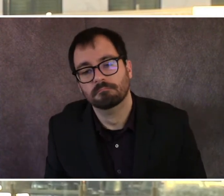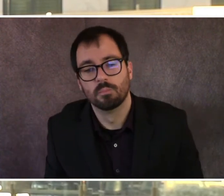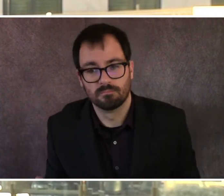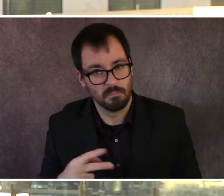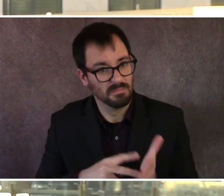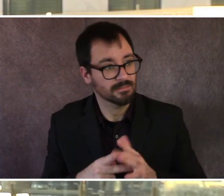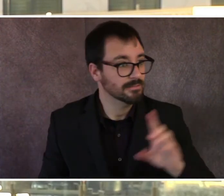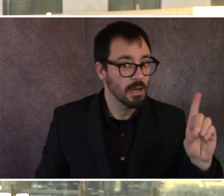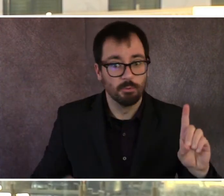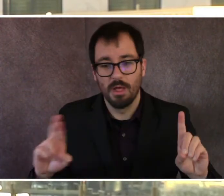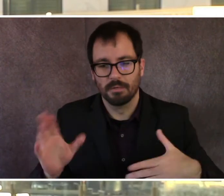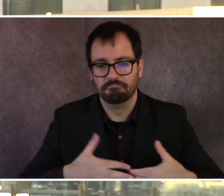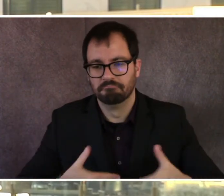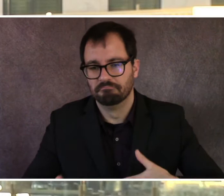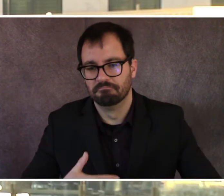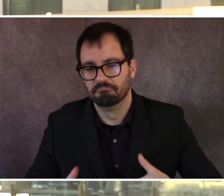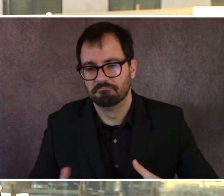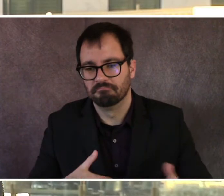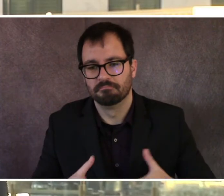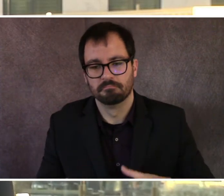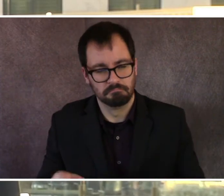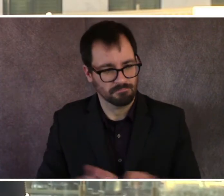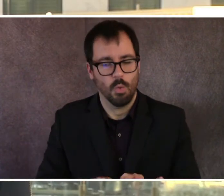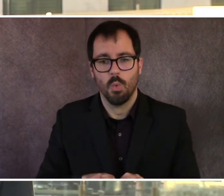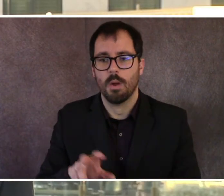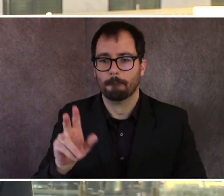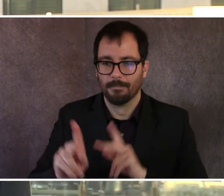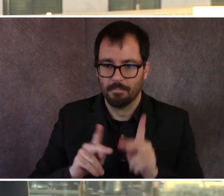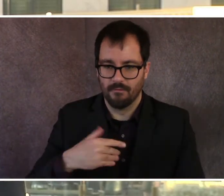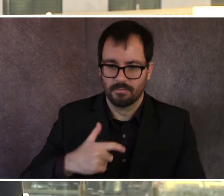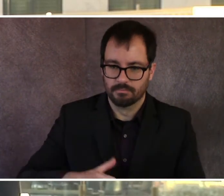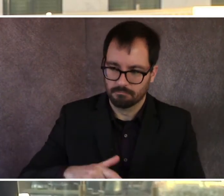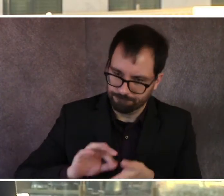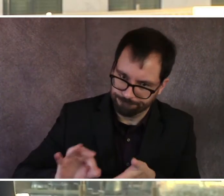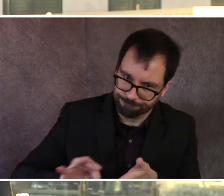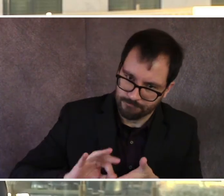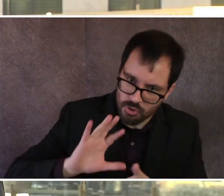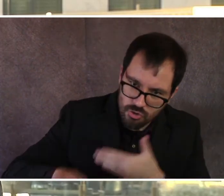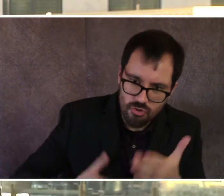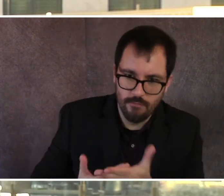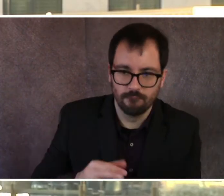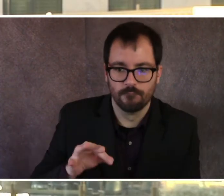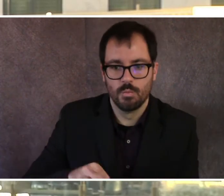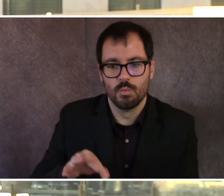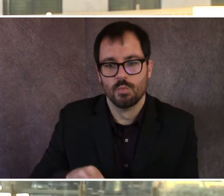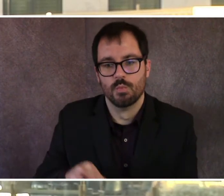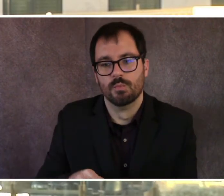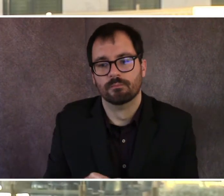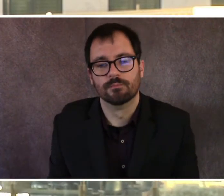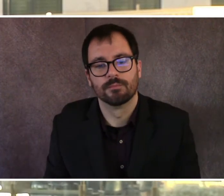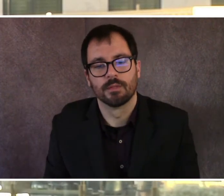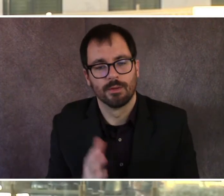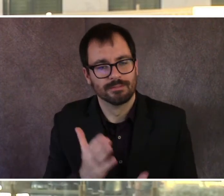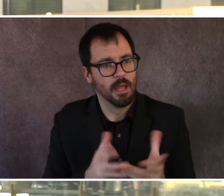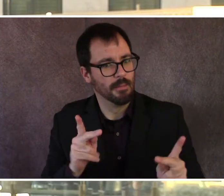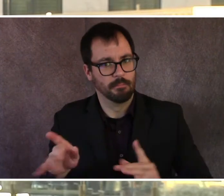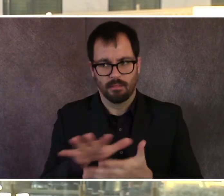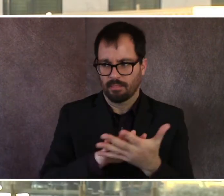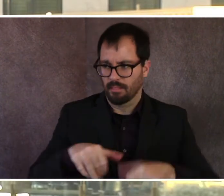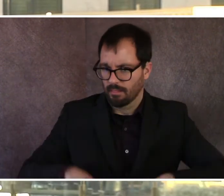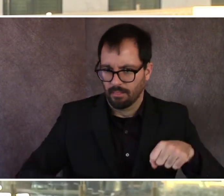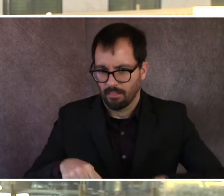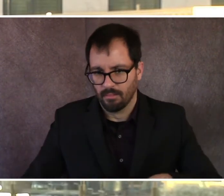um, can get the votes counted. And I mean, putting that type of uncertainty out there is just wrong. Um, on, on the, on the, um, tourism campaign,